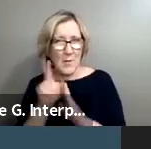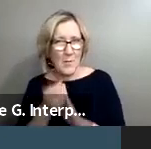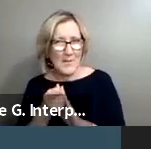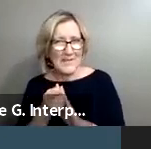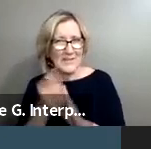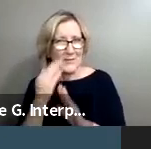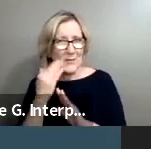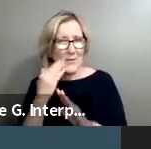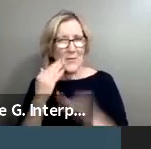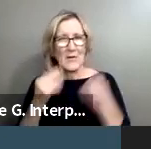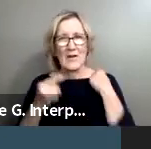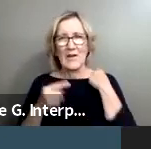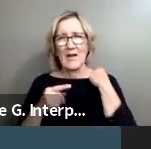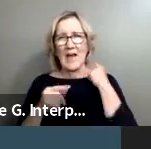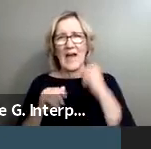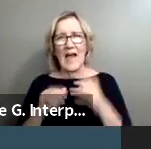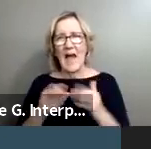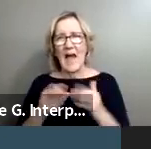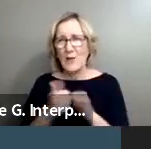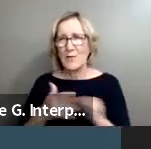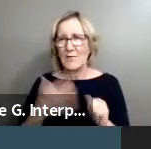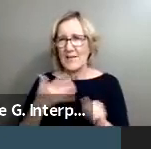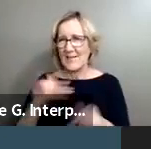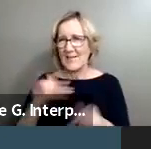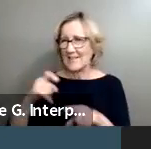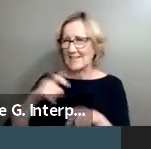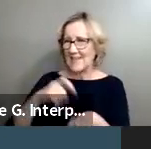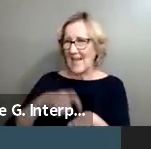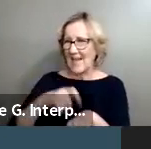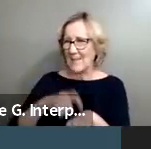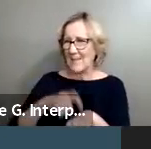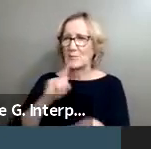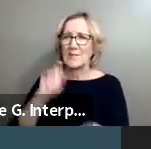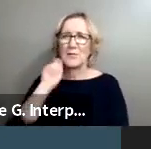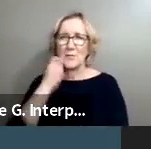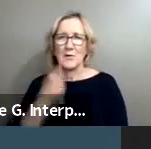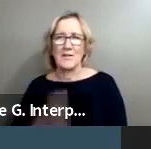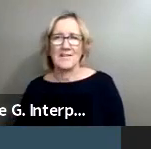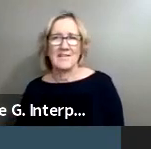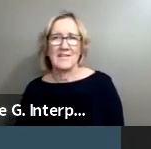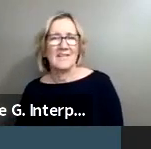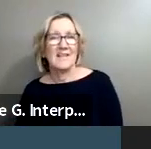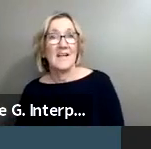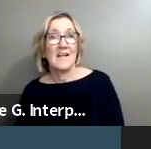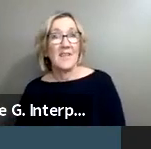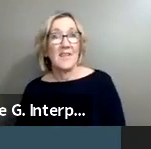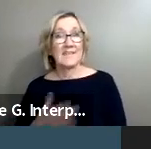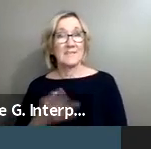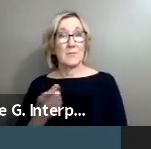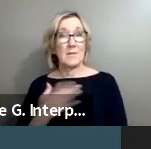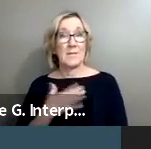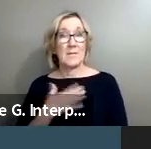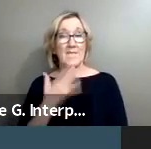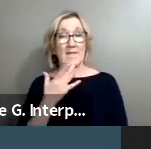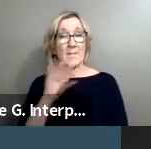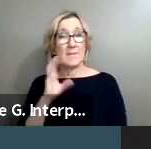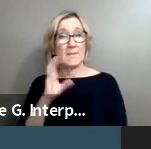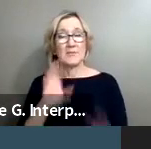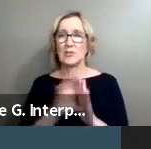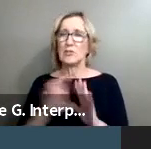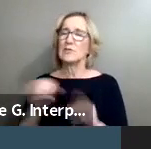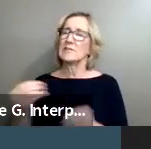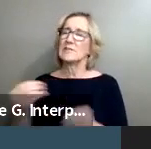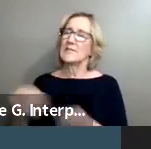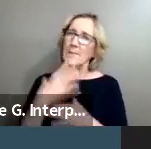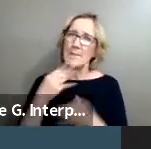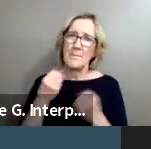encapsulate what you're feeling at that time is super cool. All right. This is one of my favorite pictures. You sent me a bunch of pictures